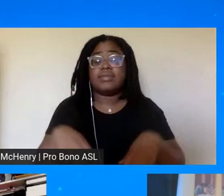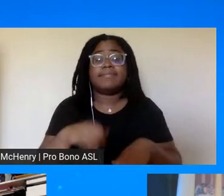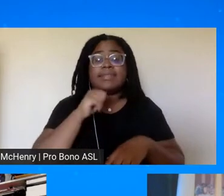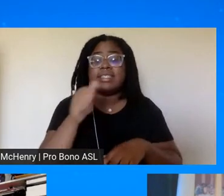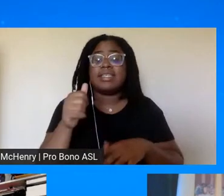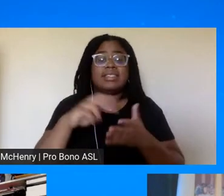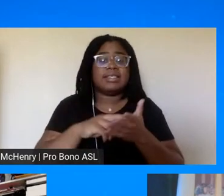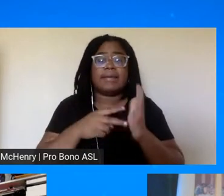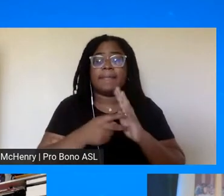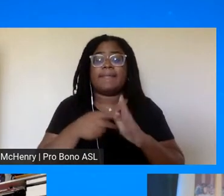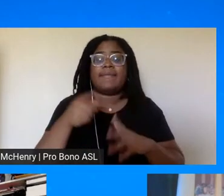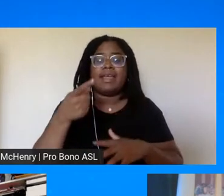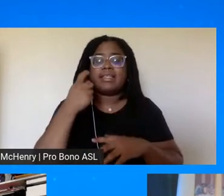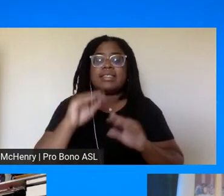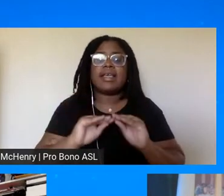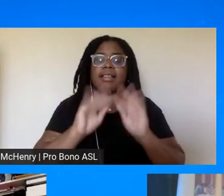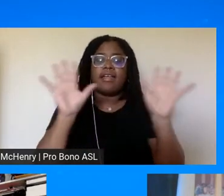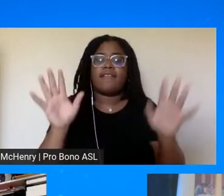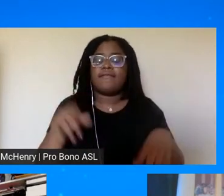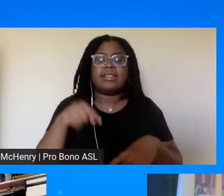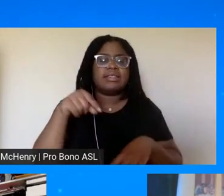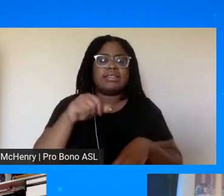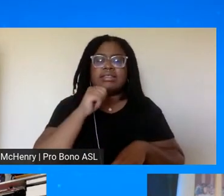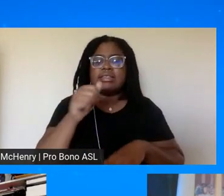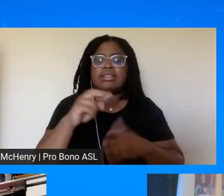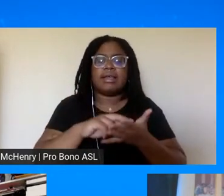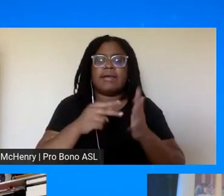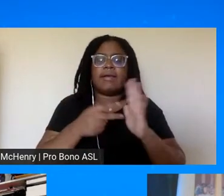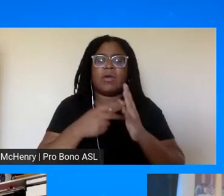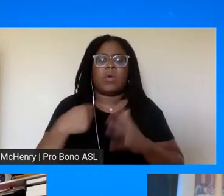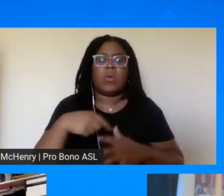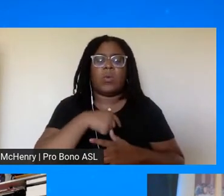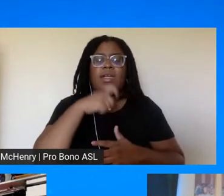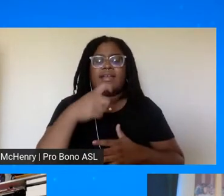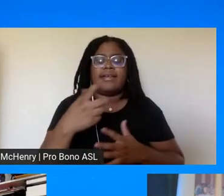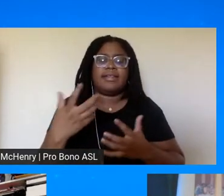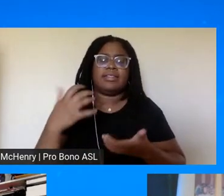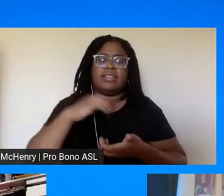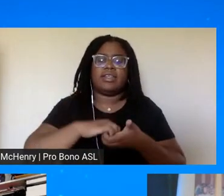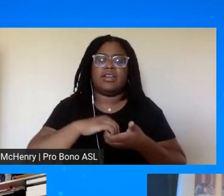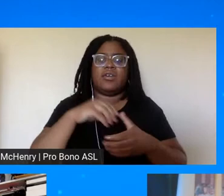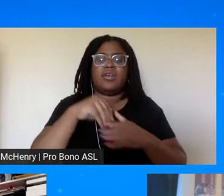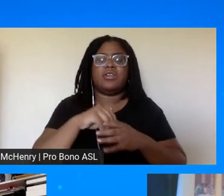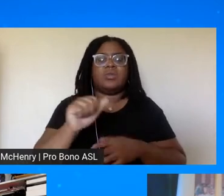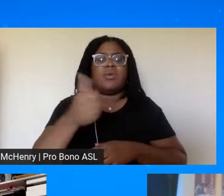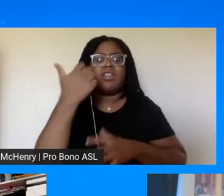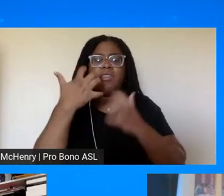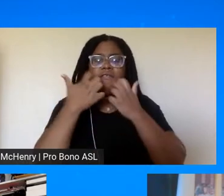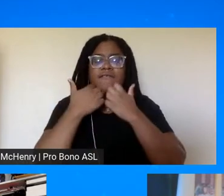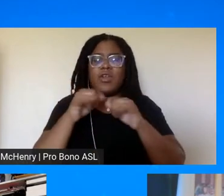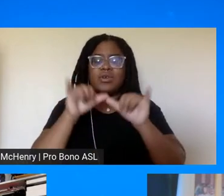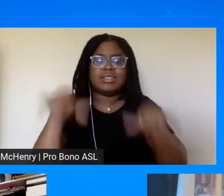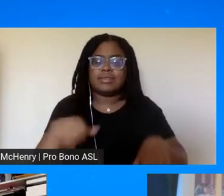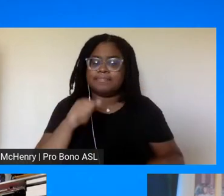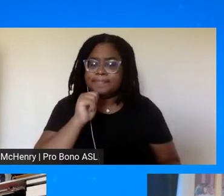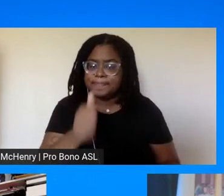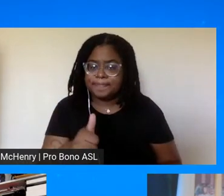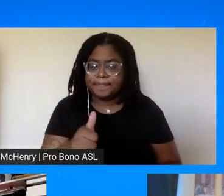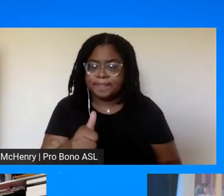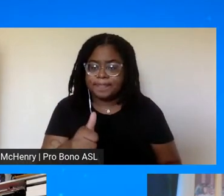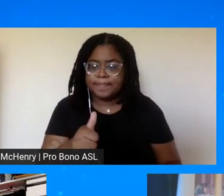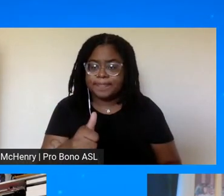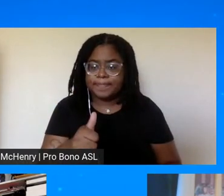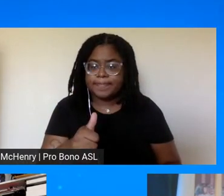mean because he clarified that this does not mean that we're to integrate into somebody else's value system absolutely yeah